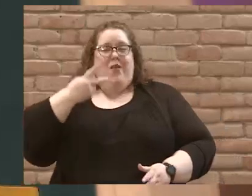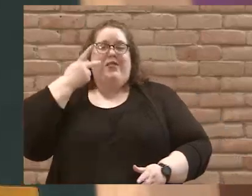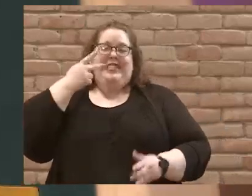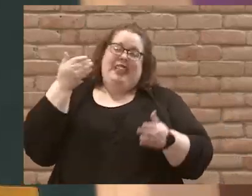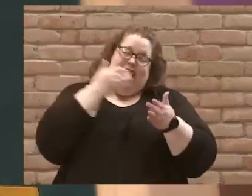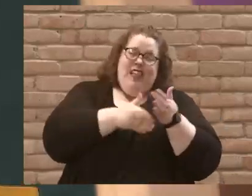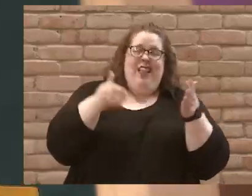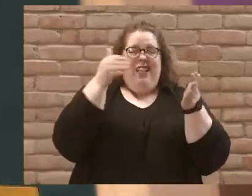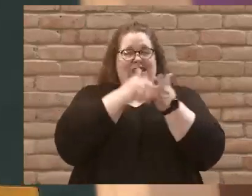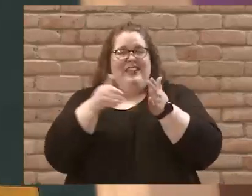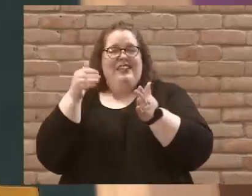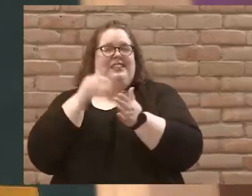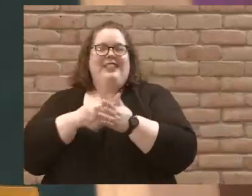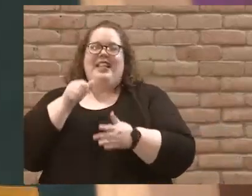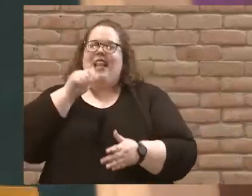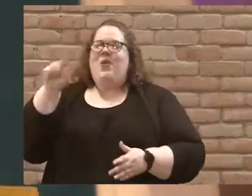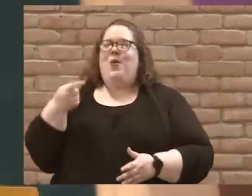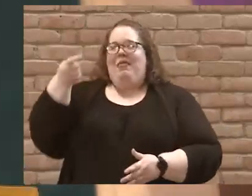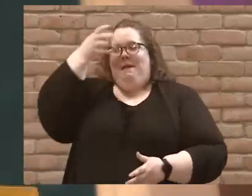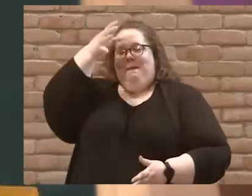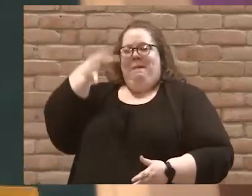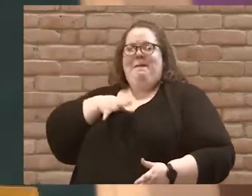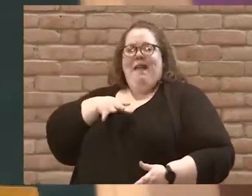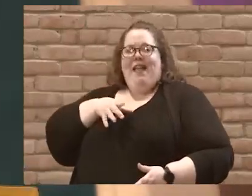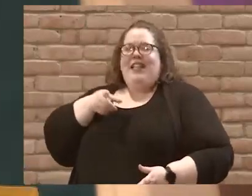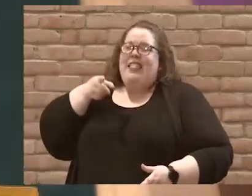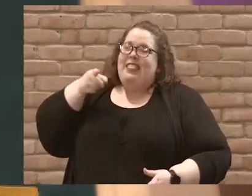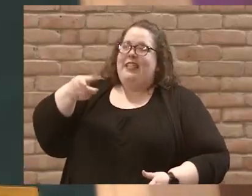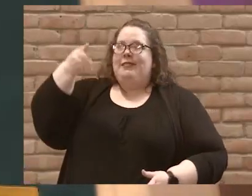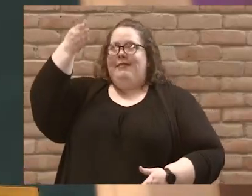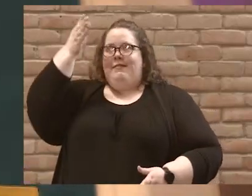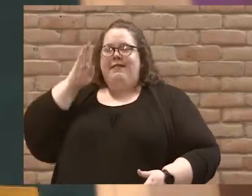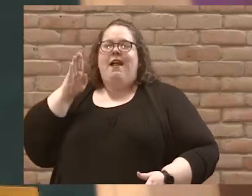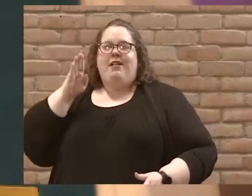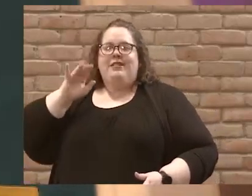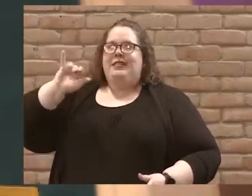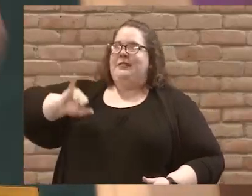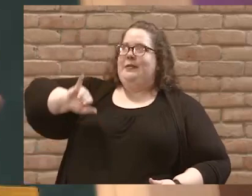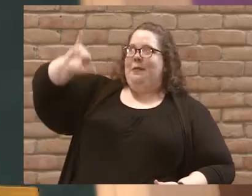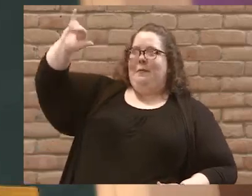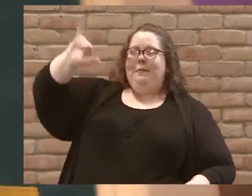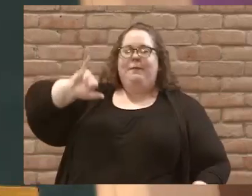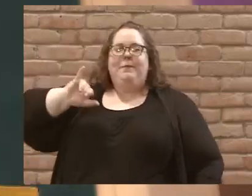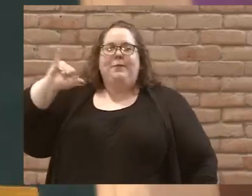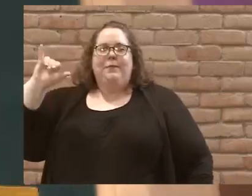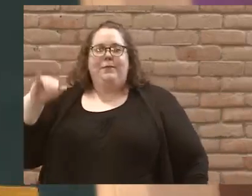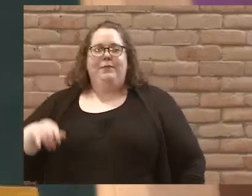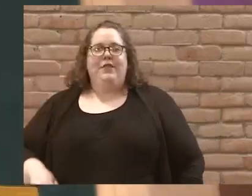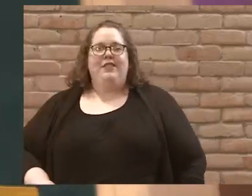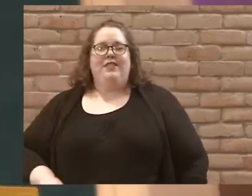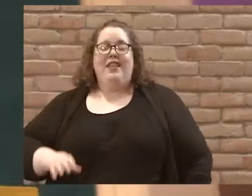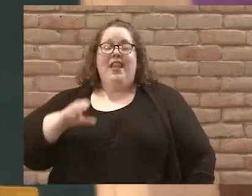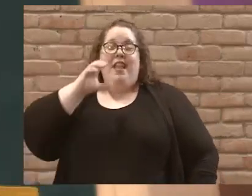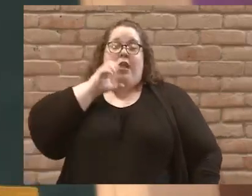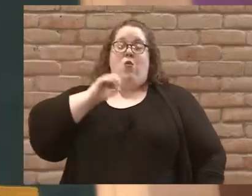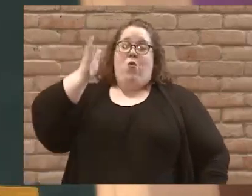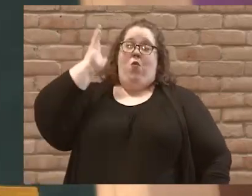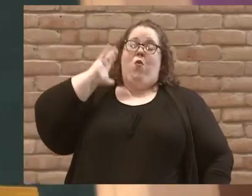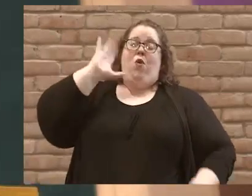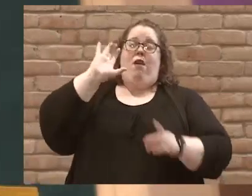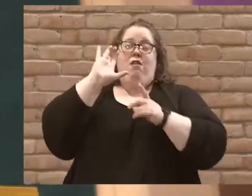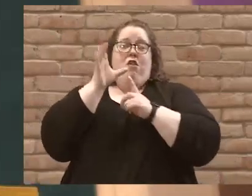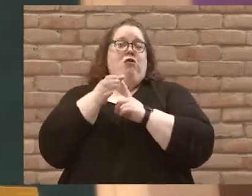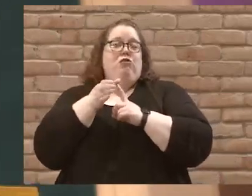and over again, that it's not just a man, but that this is God. Because in ancient culture it was believed that the only